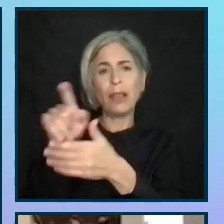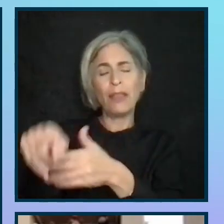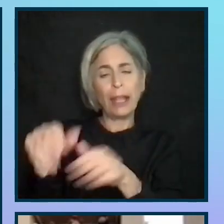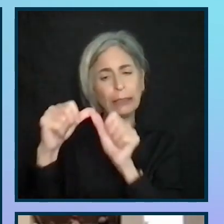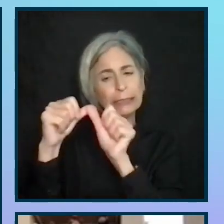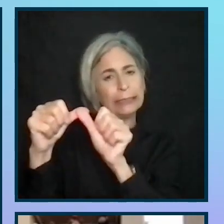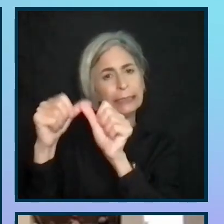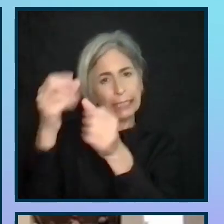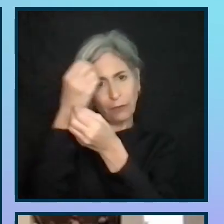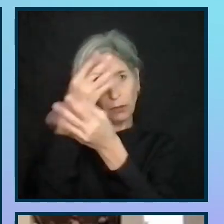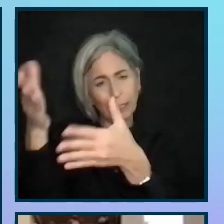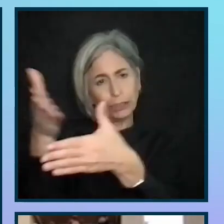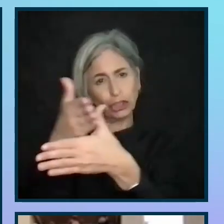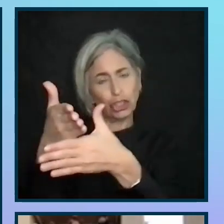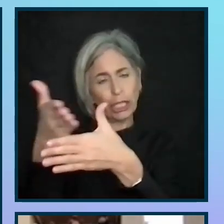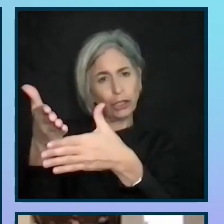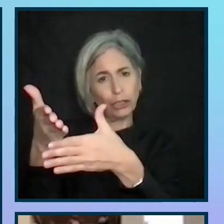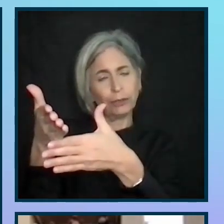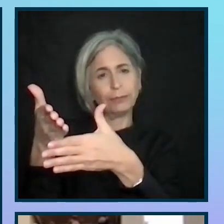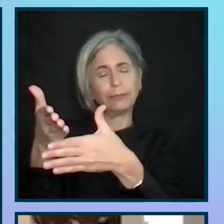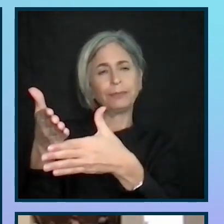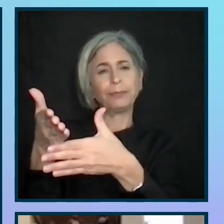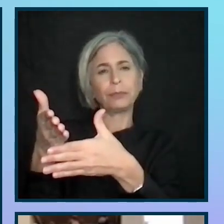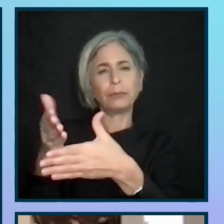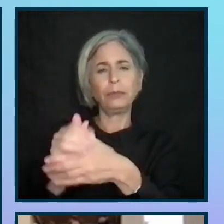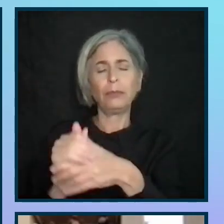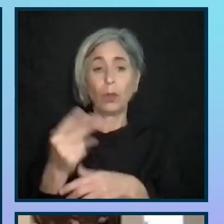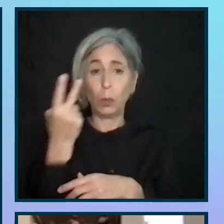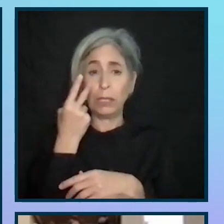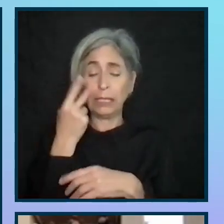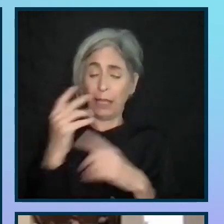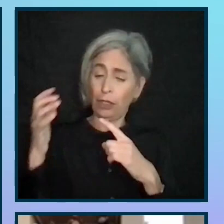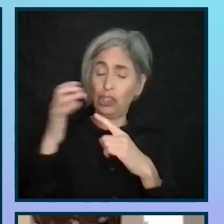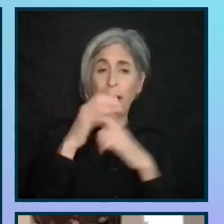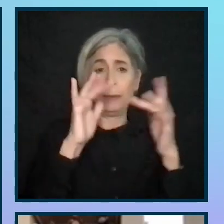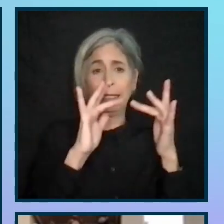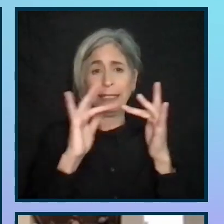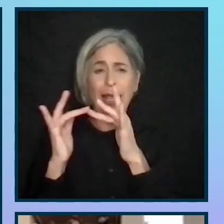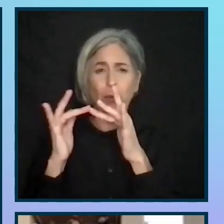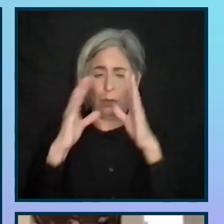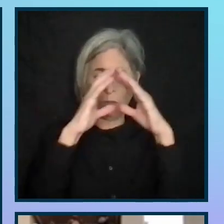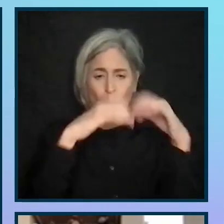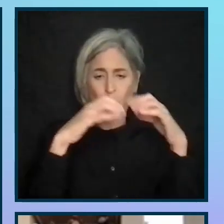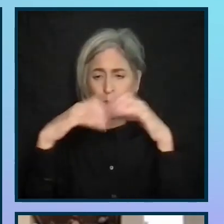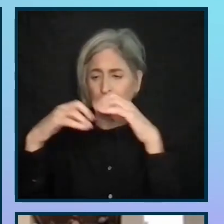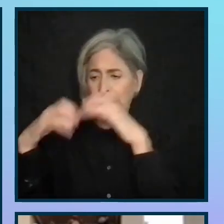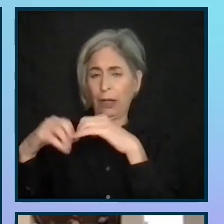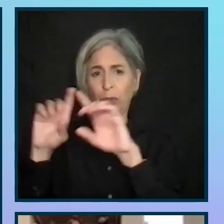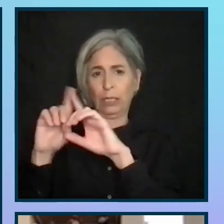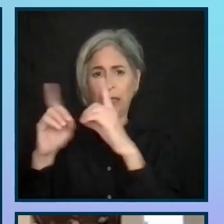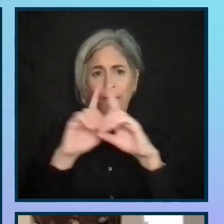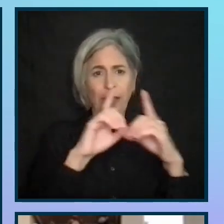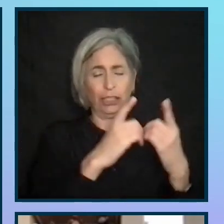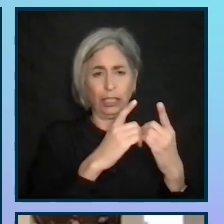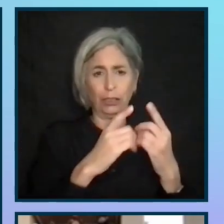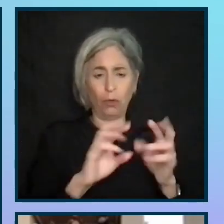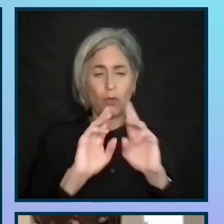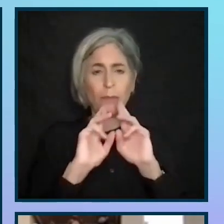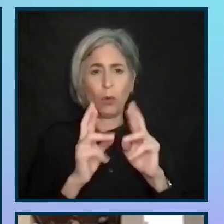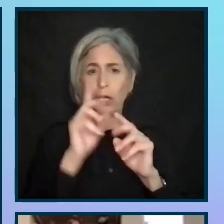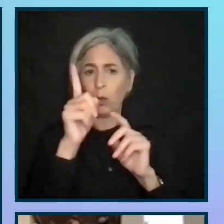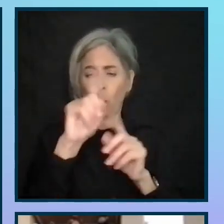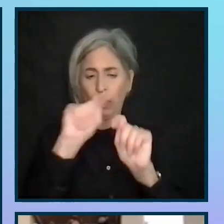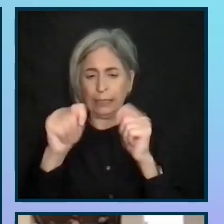consistent information being shared across. So we see the champions network broken down by division, each reporting into a local accessibility